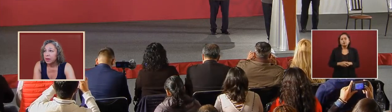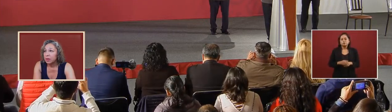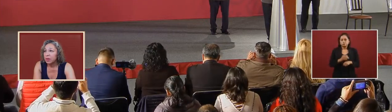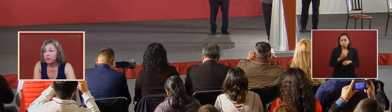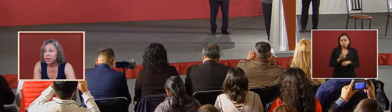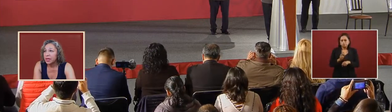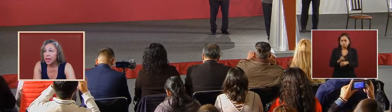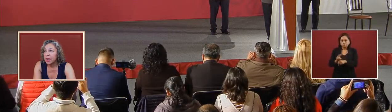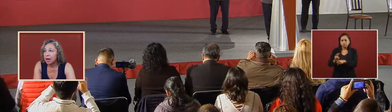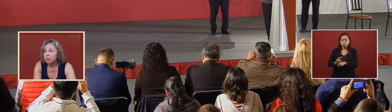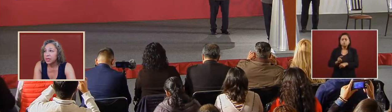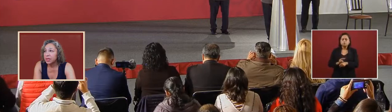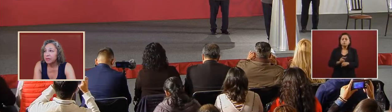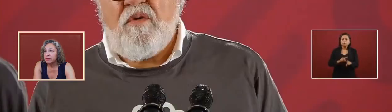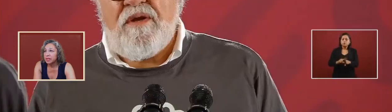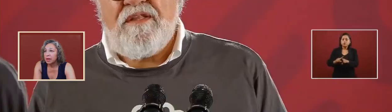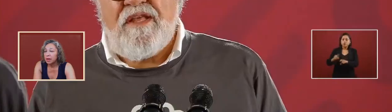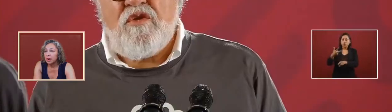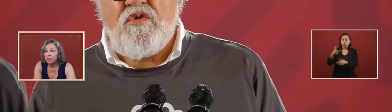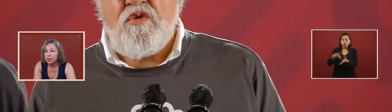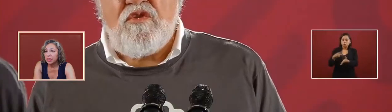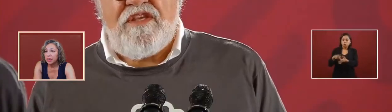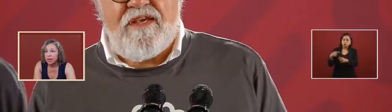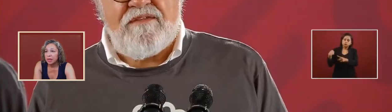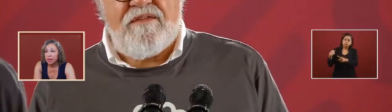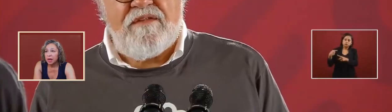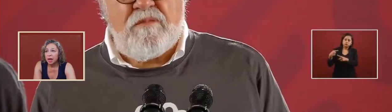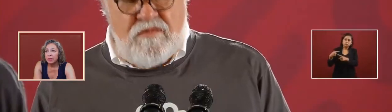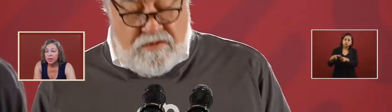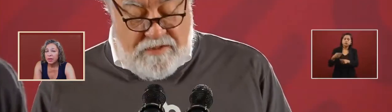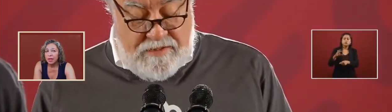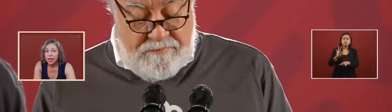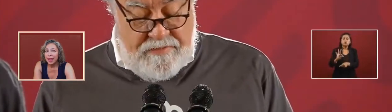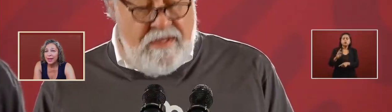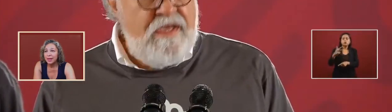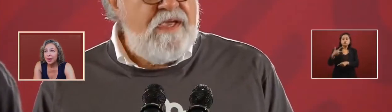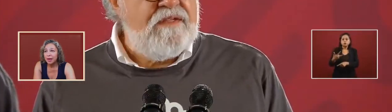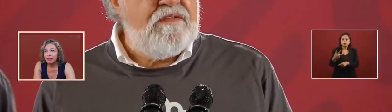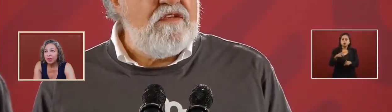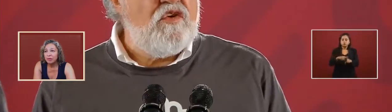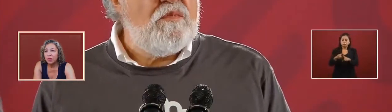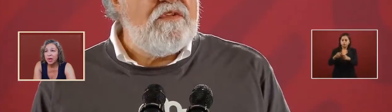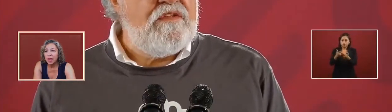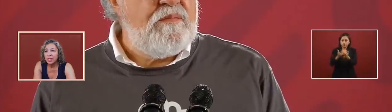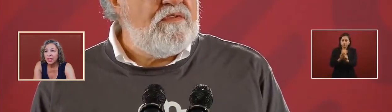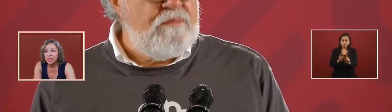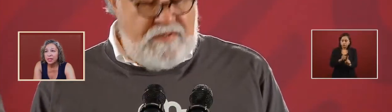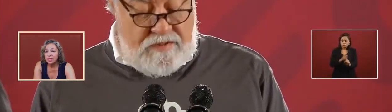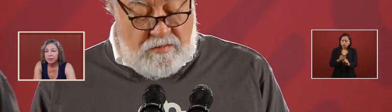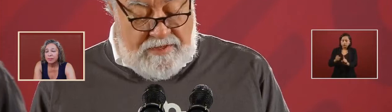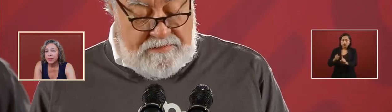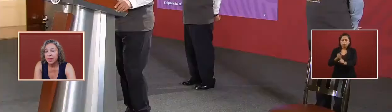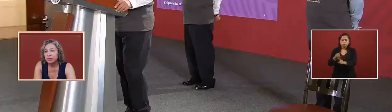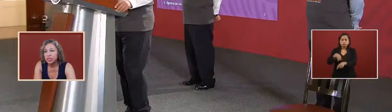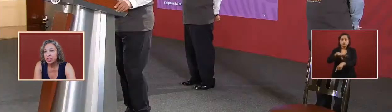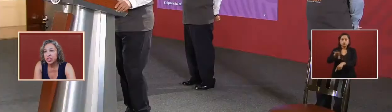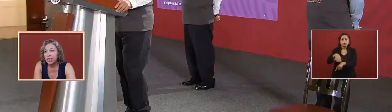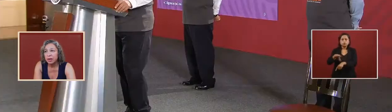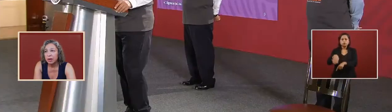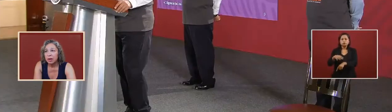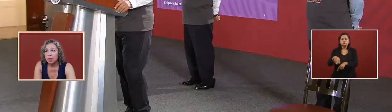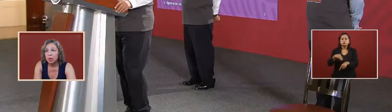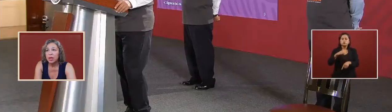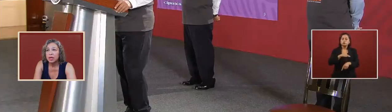we've done eight operatives on the on the eight after 48 days of